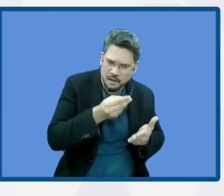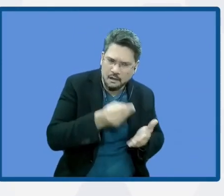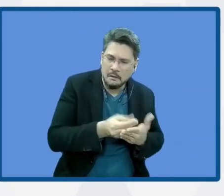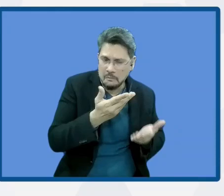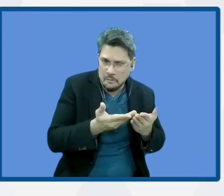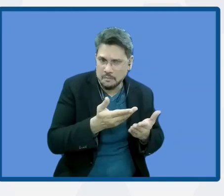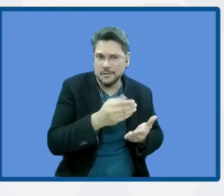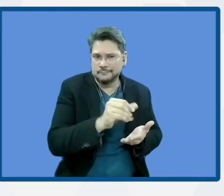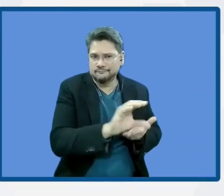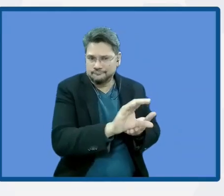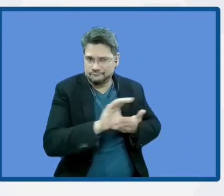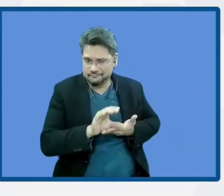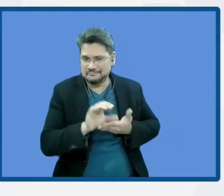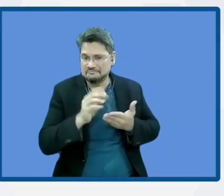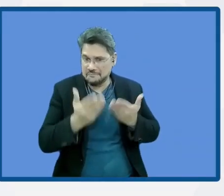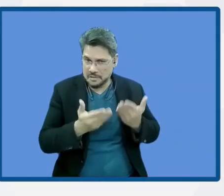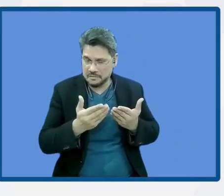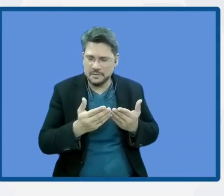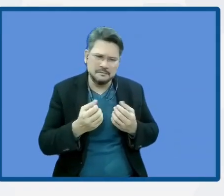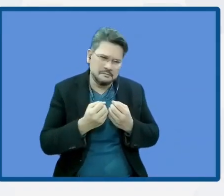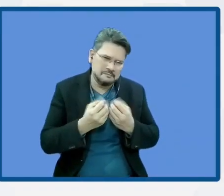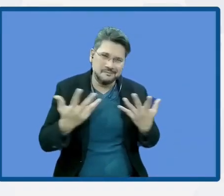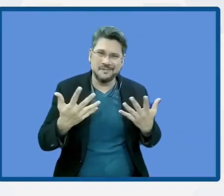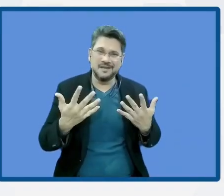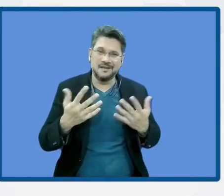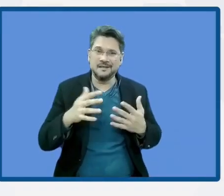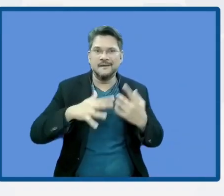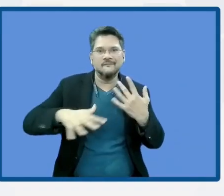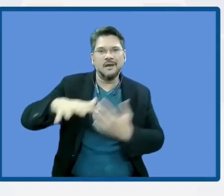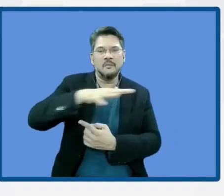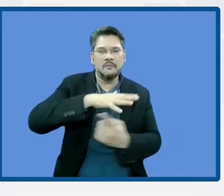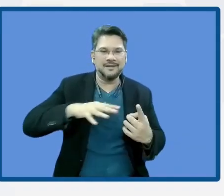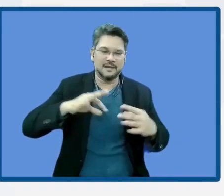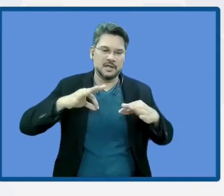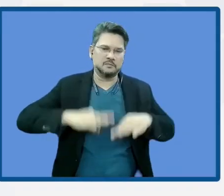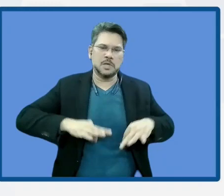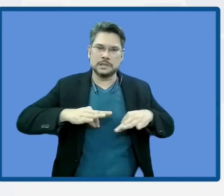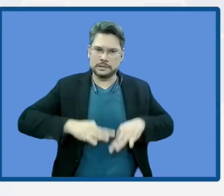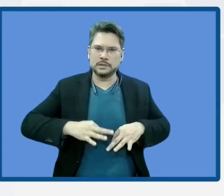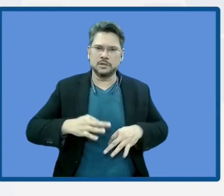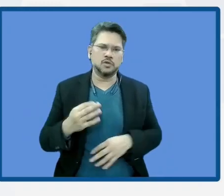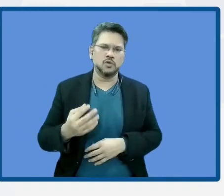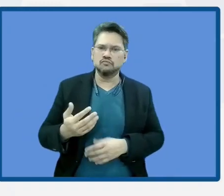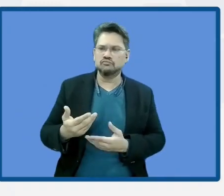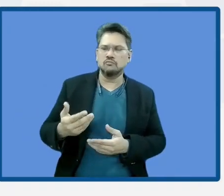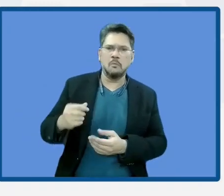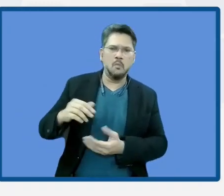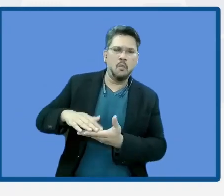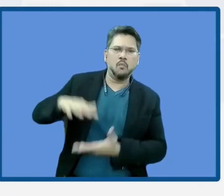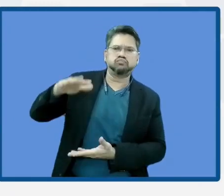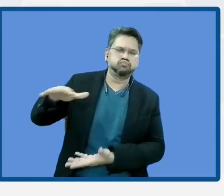environmental ministries today are getting the greater resources from other